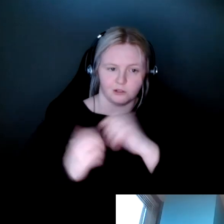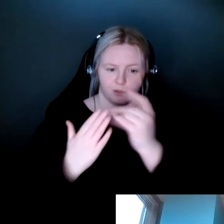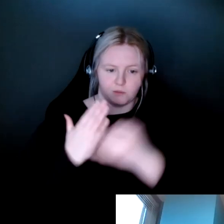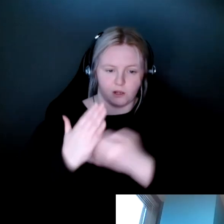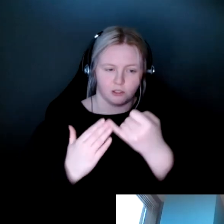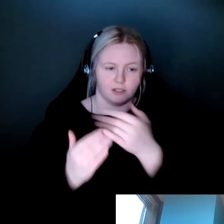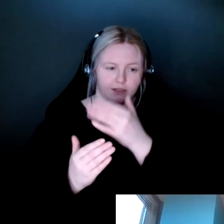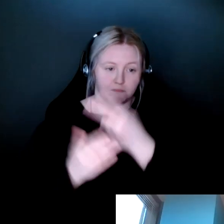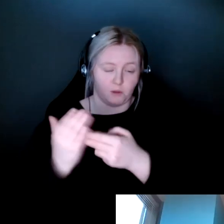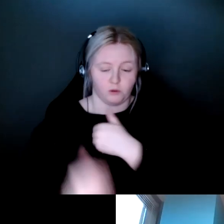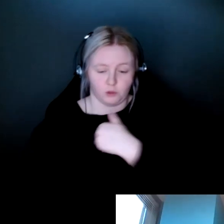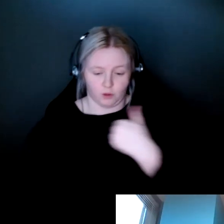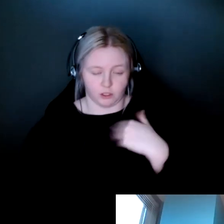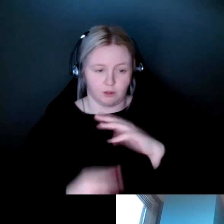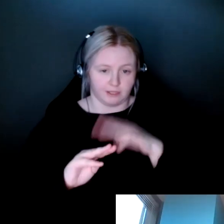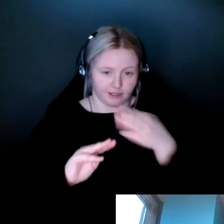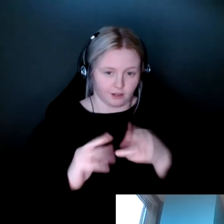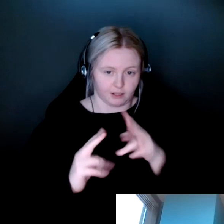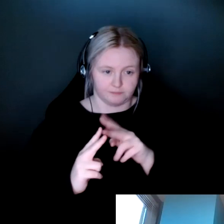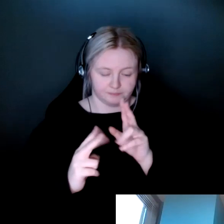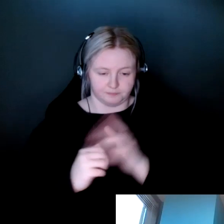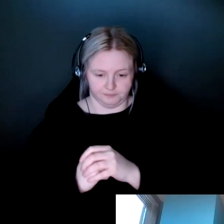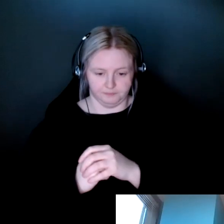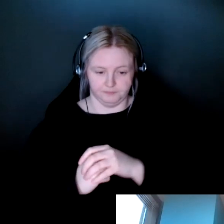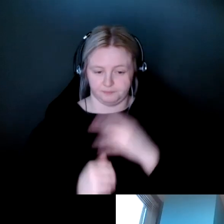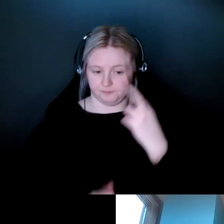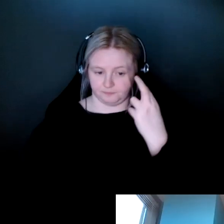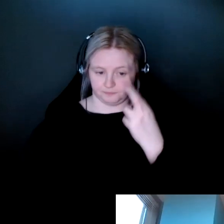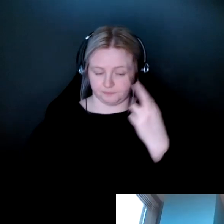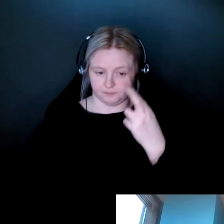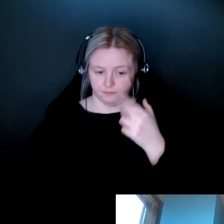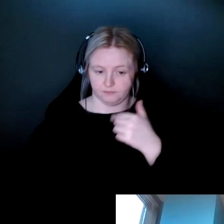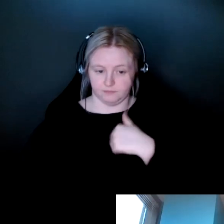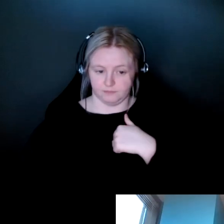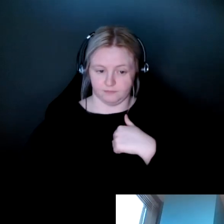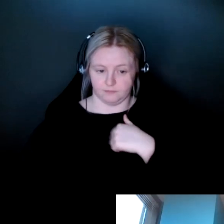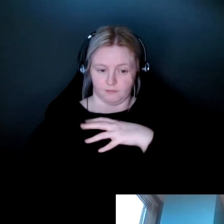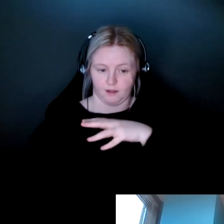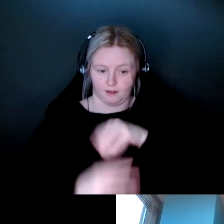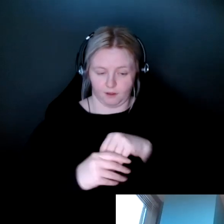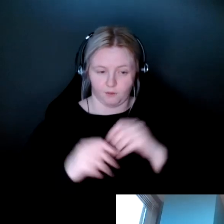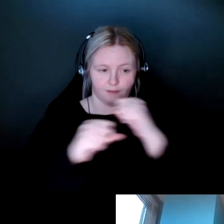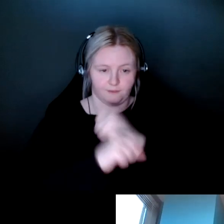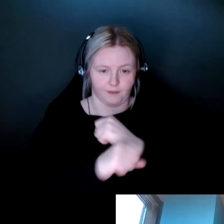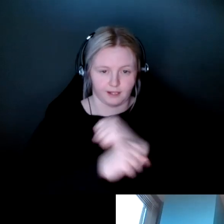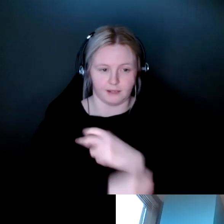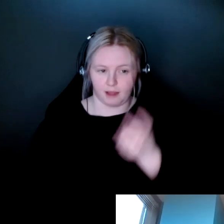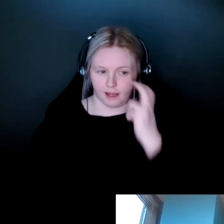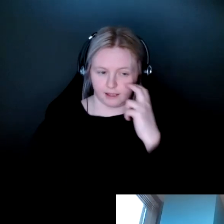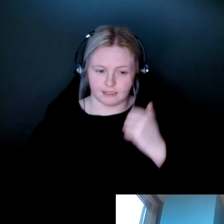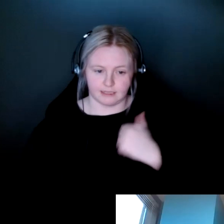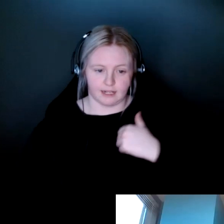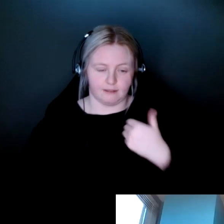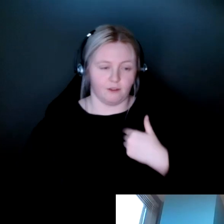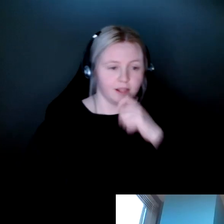Mississauga. And the reason I got involved with Fighting Blindness Canada is that at 20 years old,